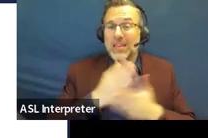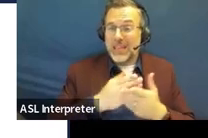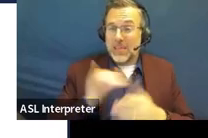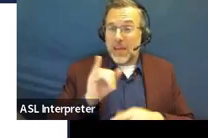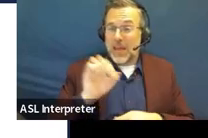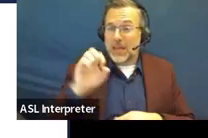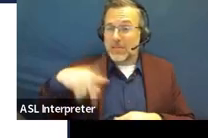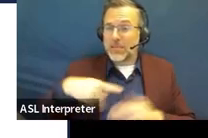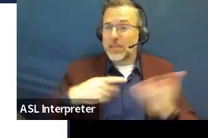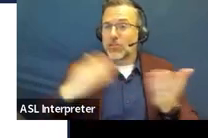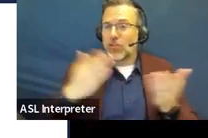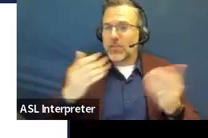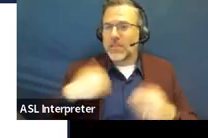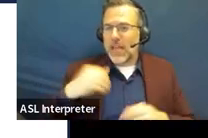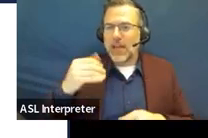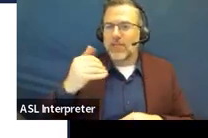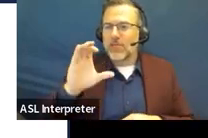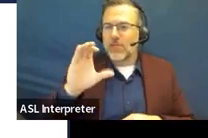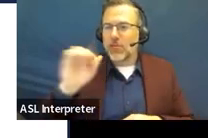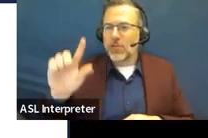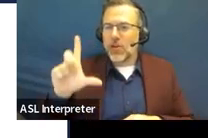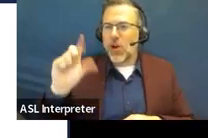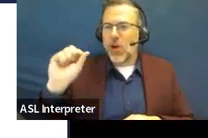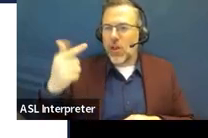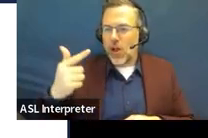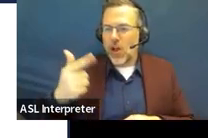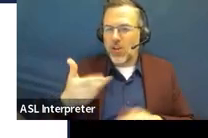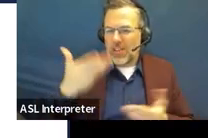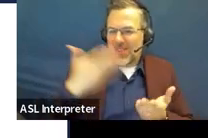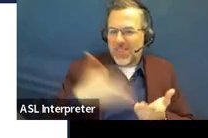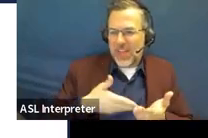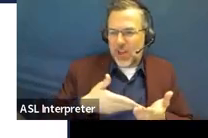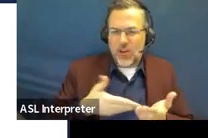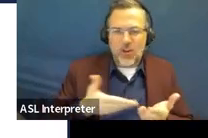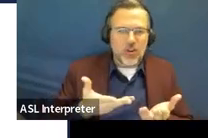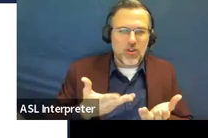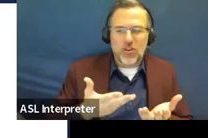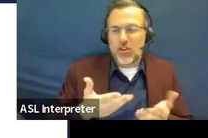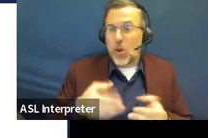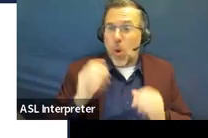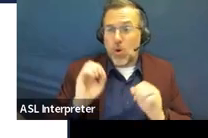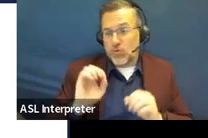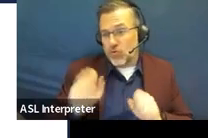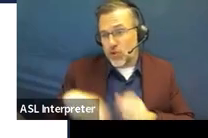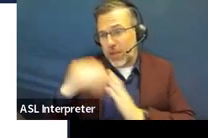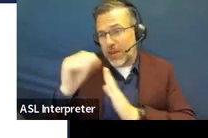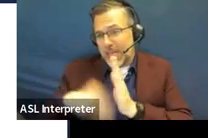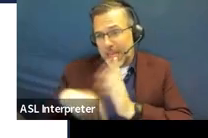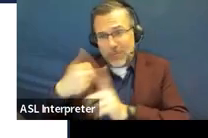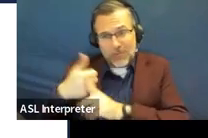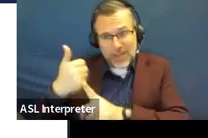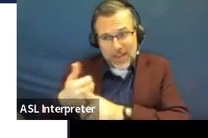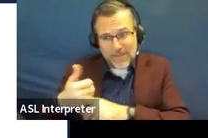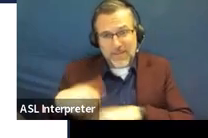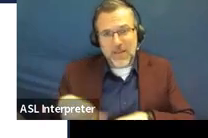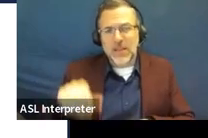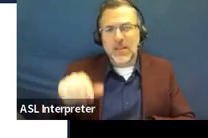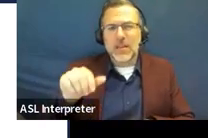have a call log right in them. You can keep your own call log. I like to do both. I know a Dory has a call log in it.